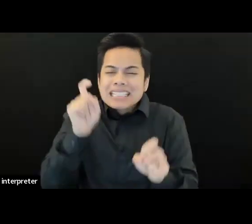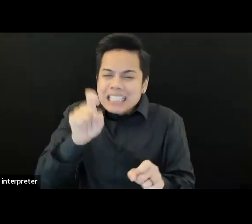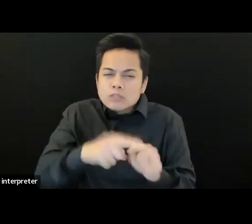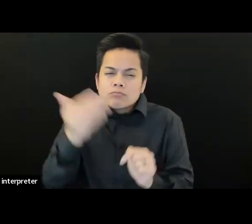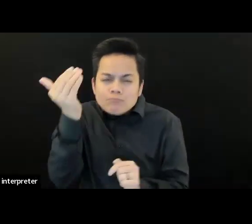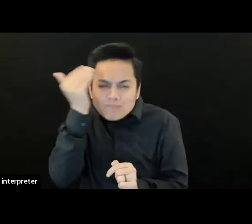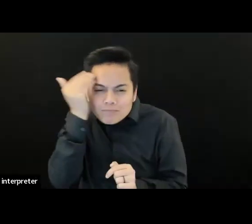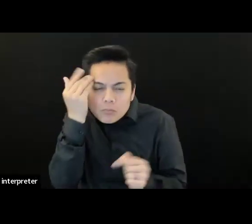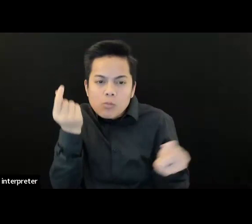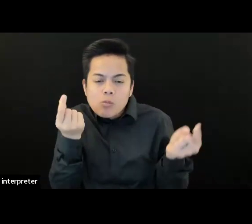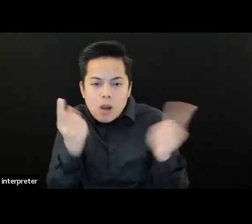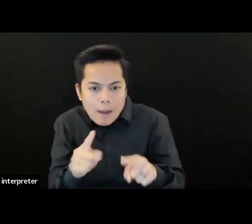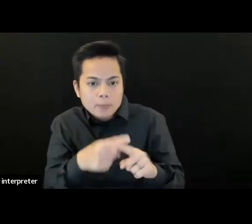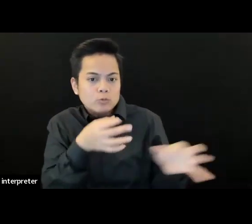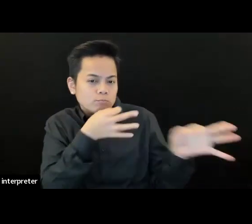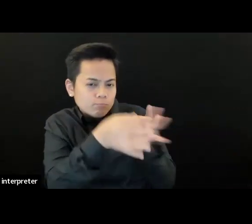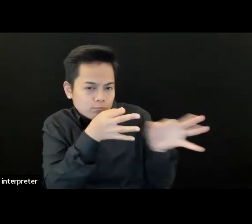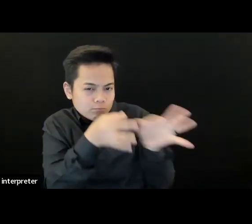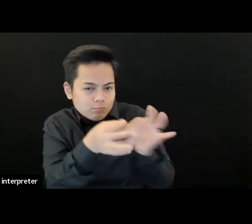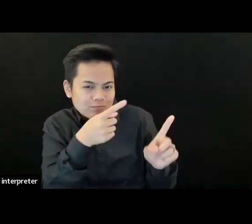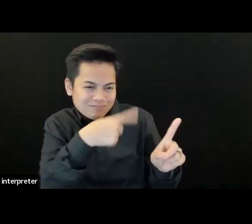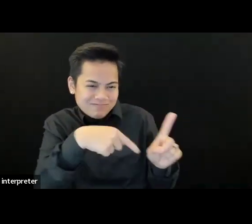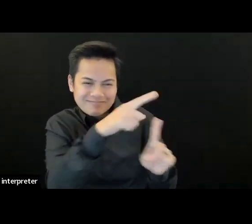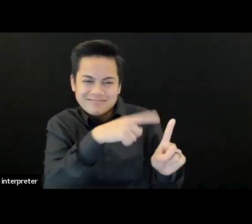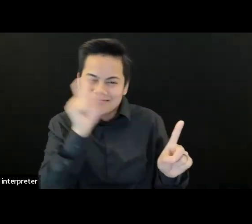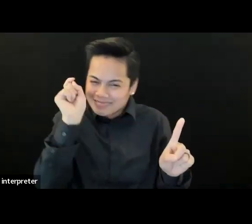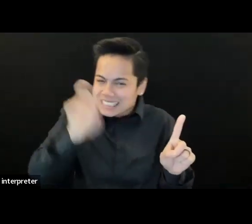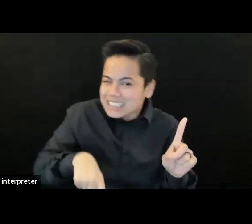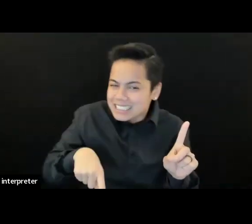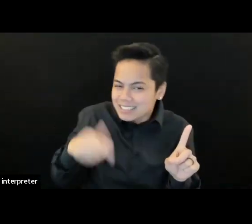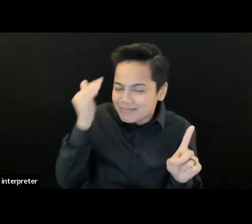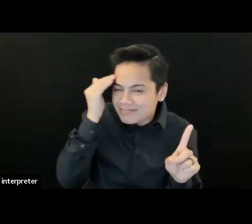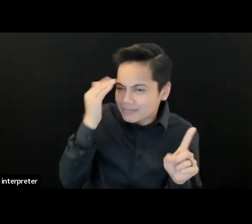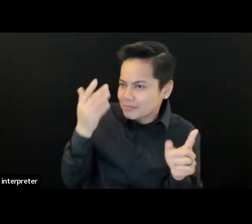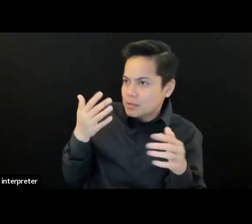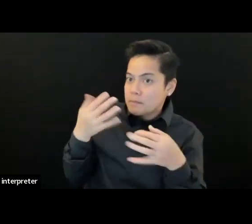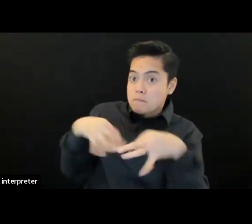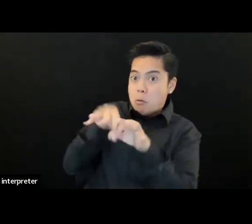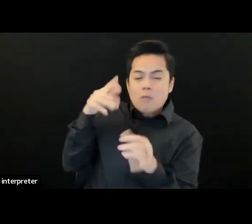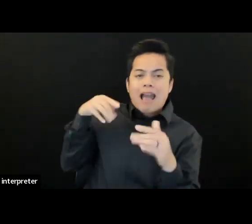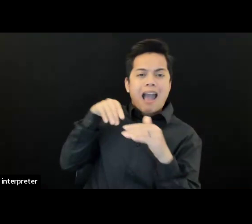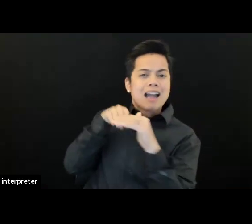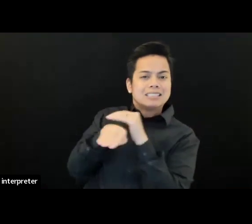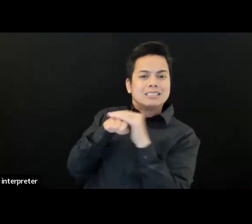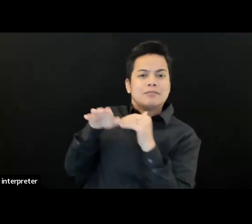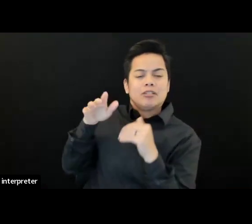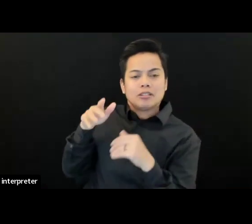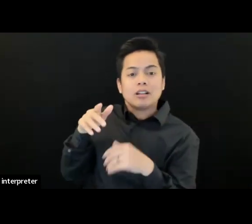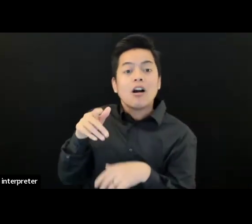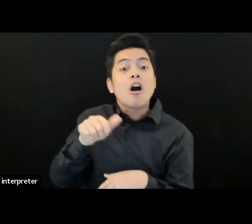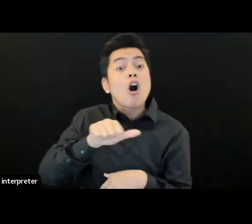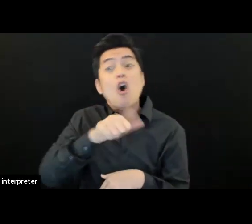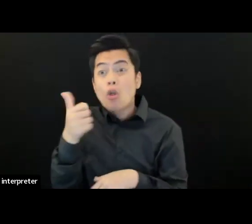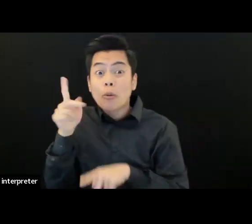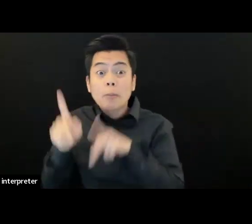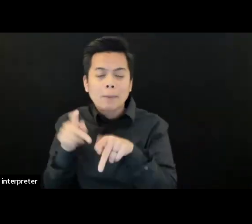access principles to make sure that others can come and enter the space safely. And we're going to have to really grapple with the competing access